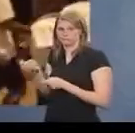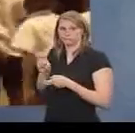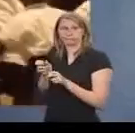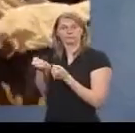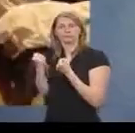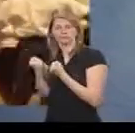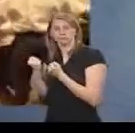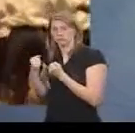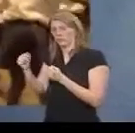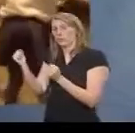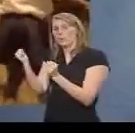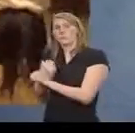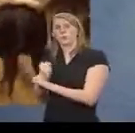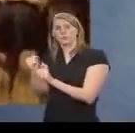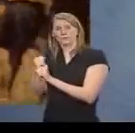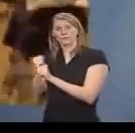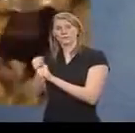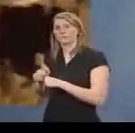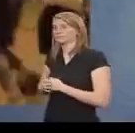explosives.